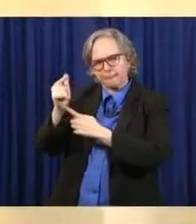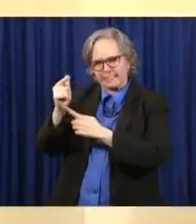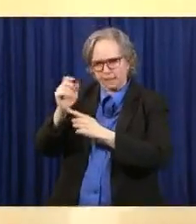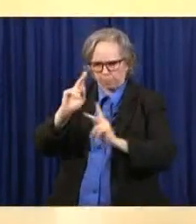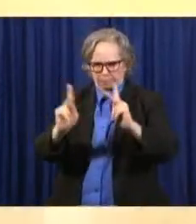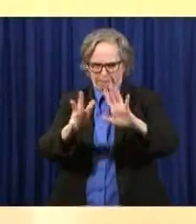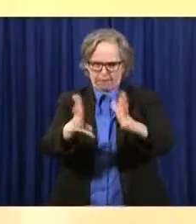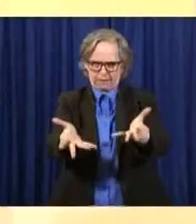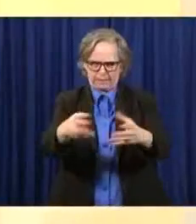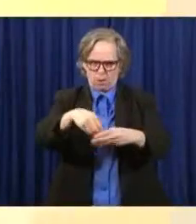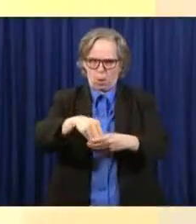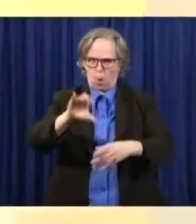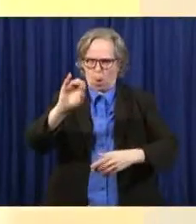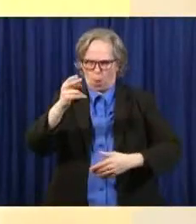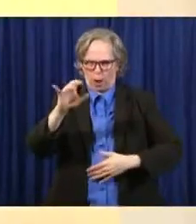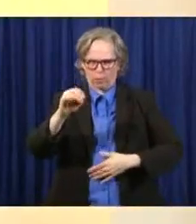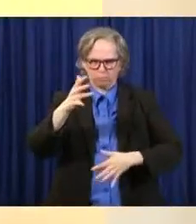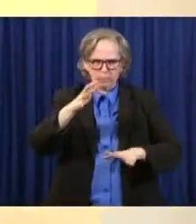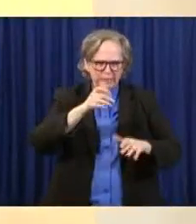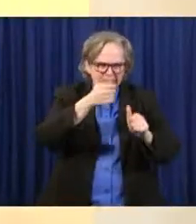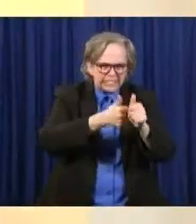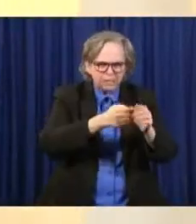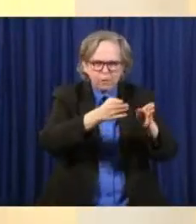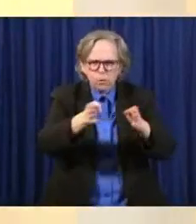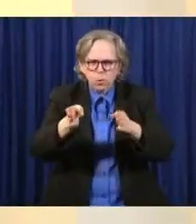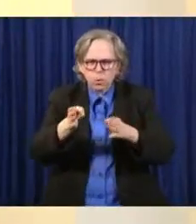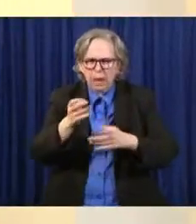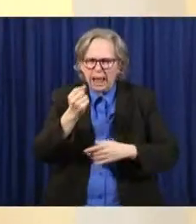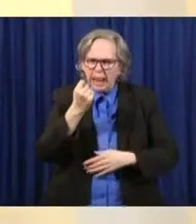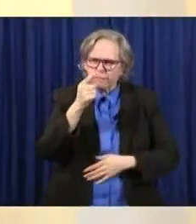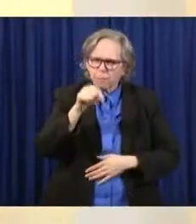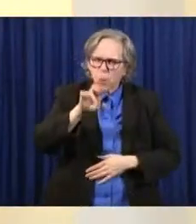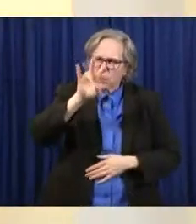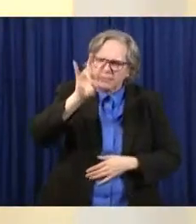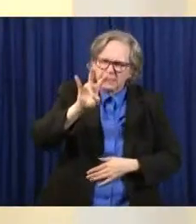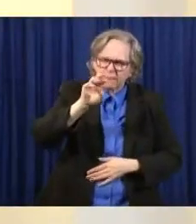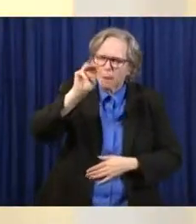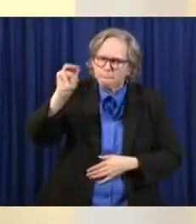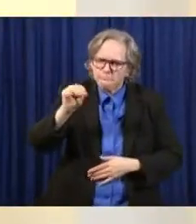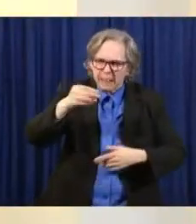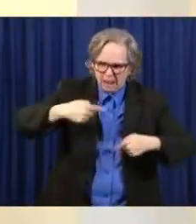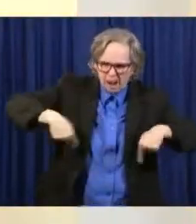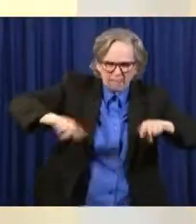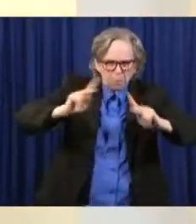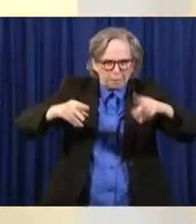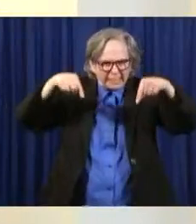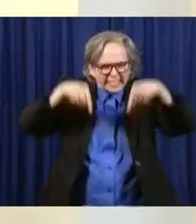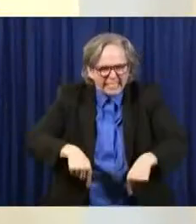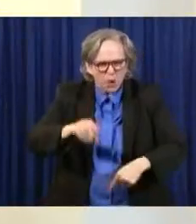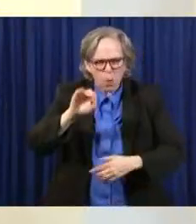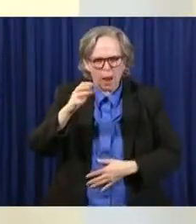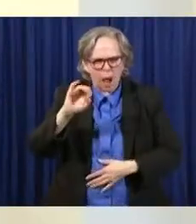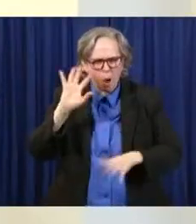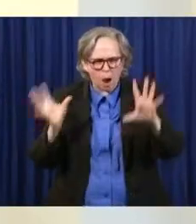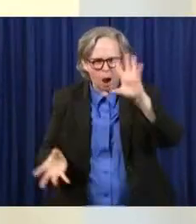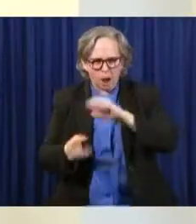one of the 11.7 million of us that from a complete physical, mental, emotional,